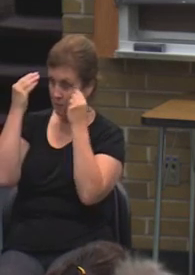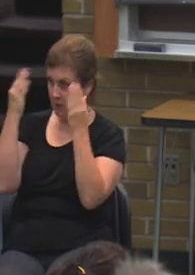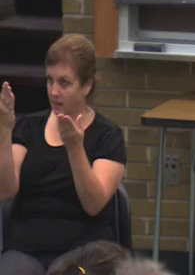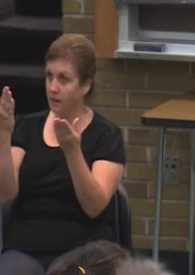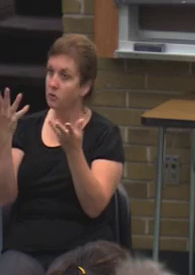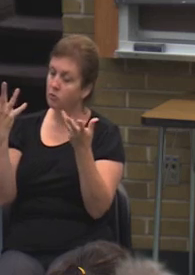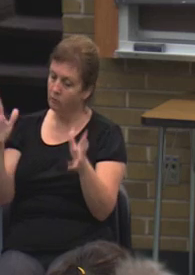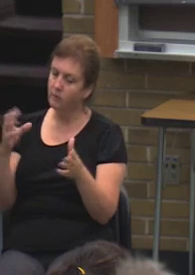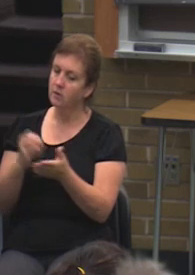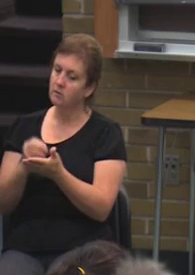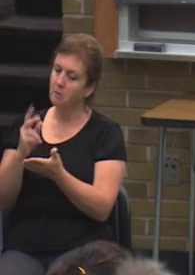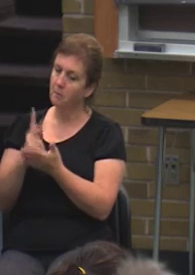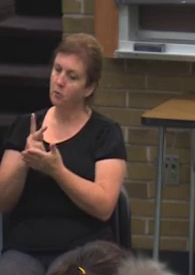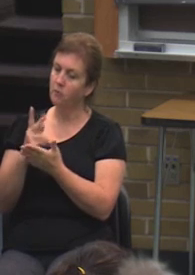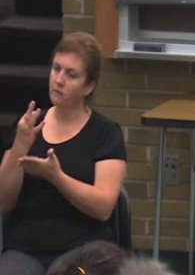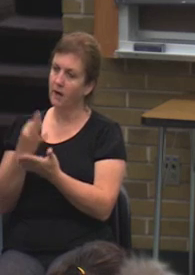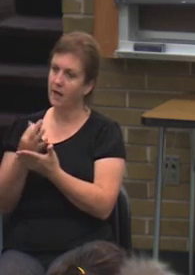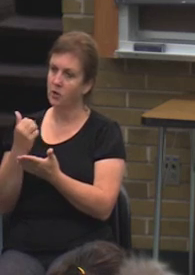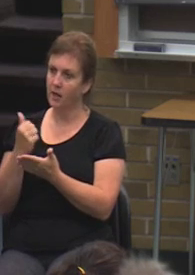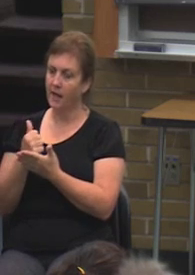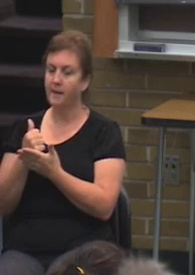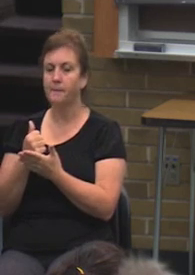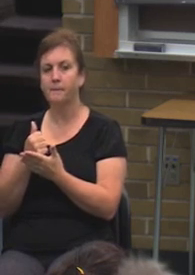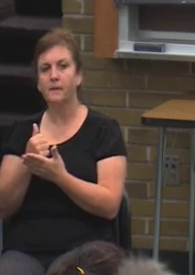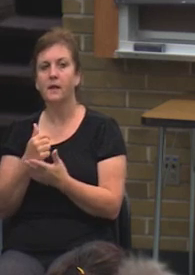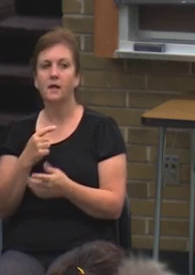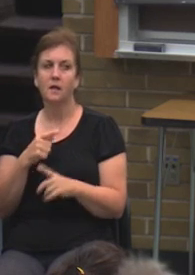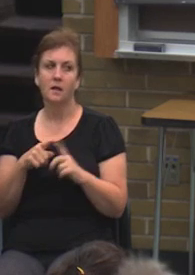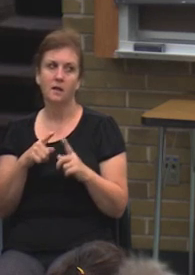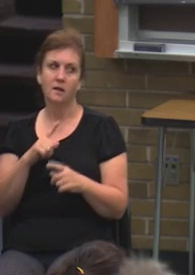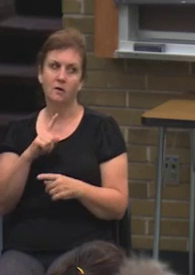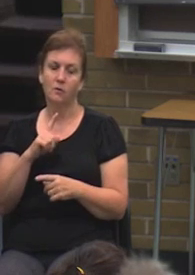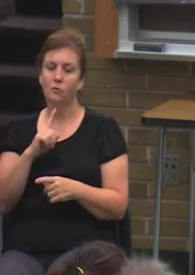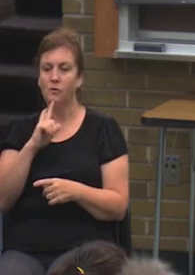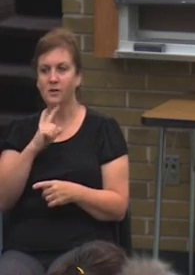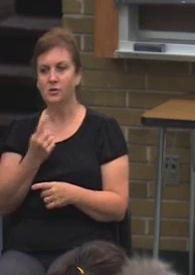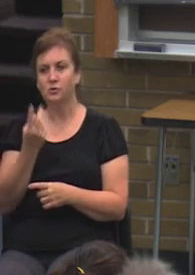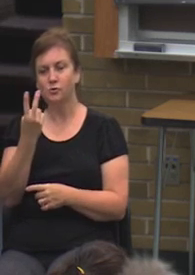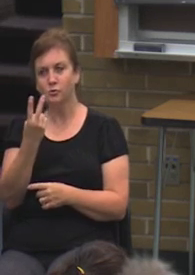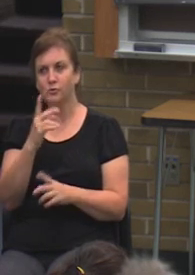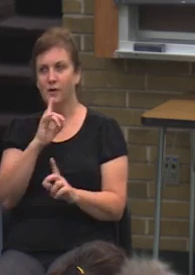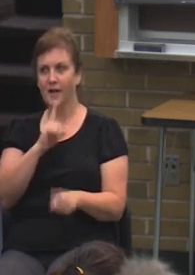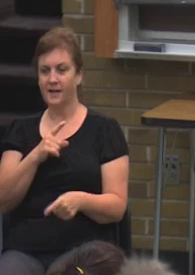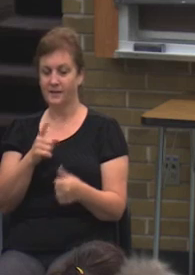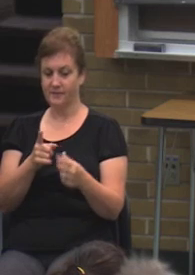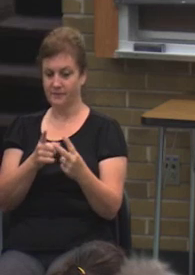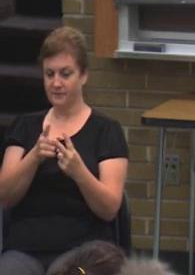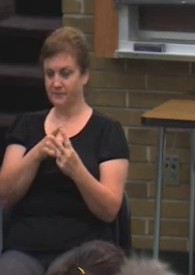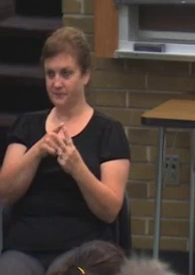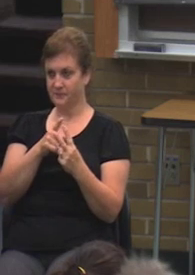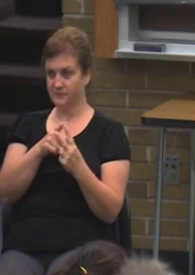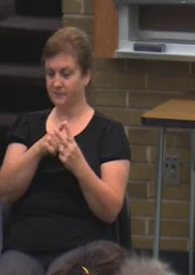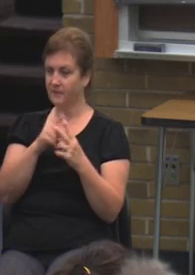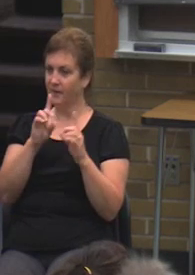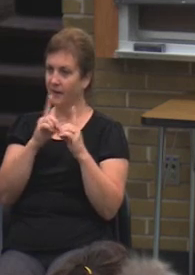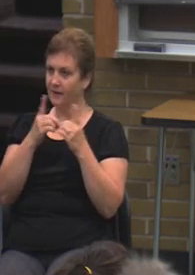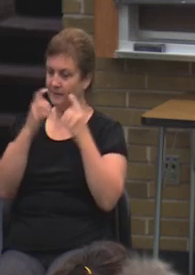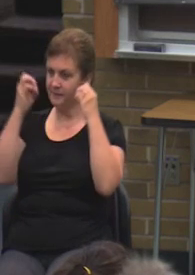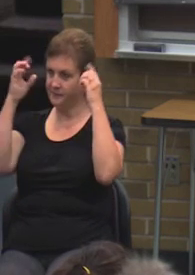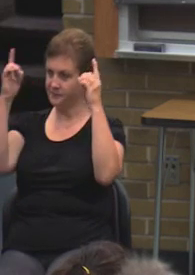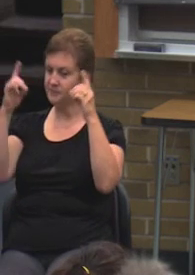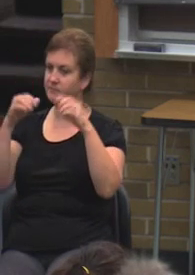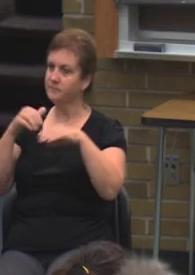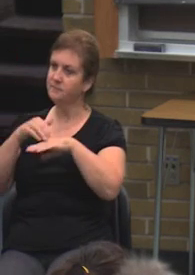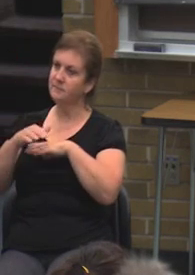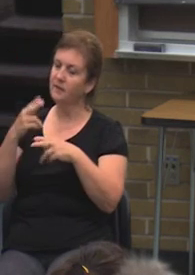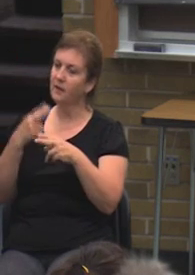you complete the application process? And that's actually going to be a two-part answer. First and foremost, the Department of Education will send you what we